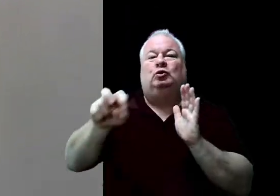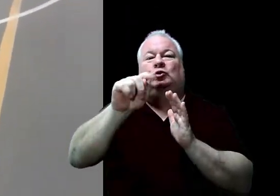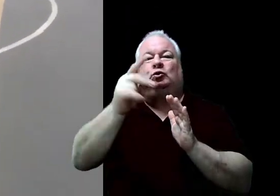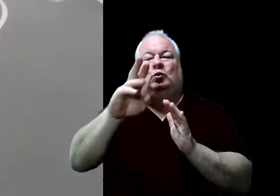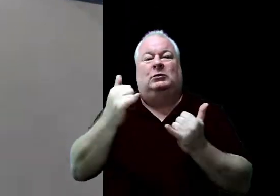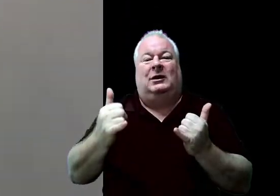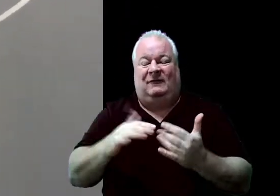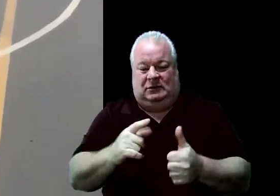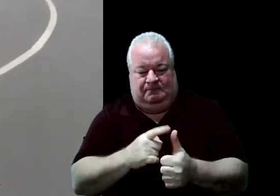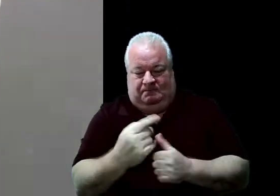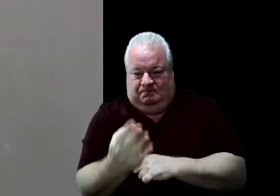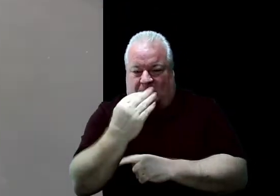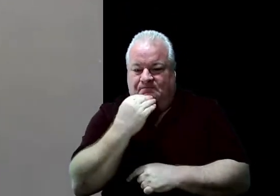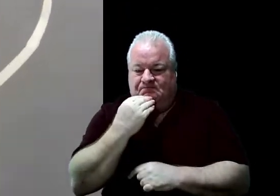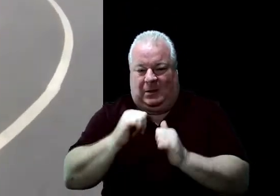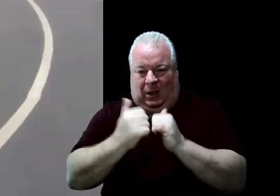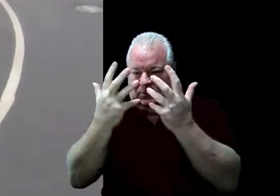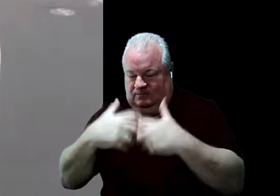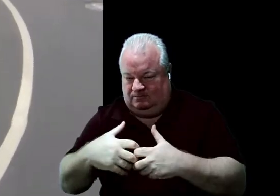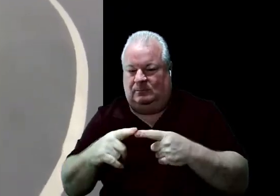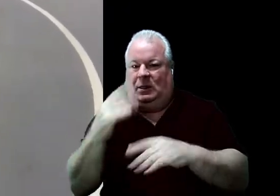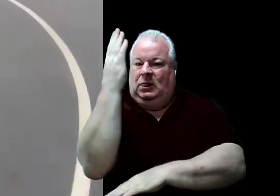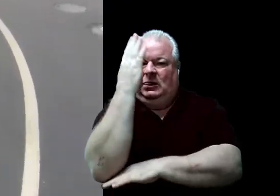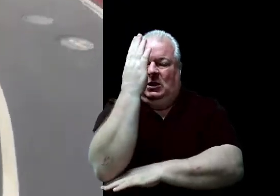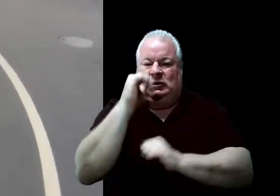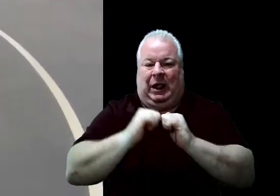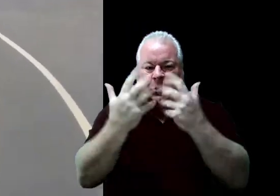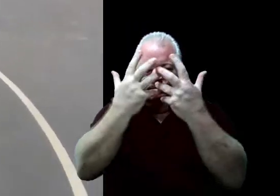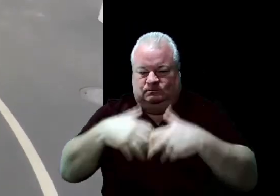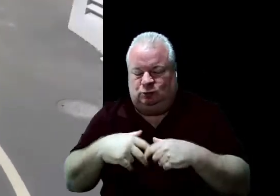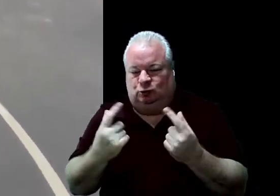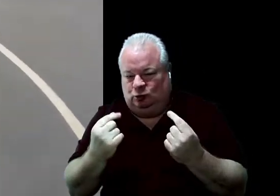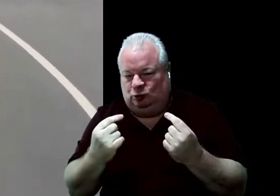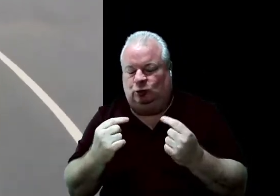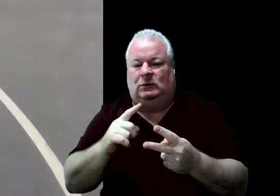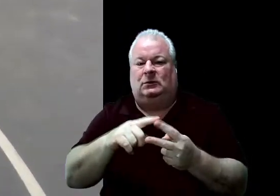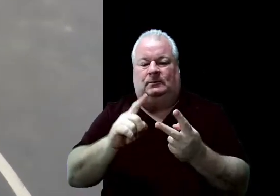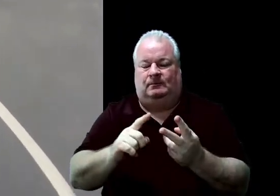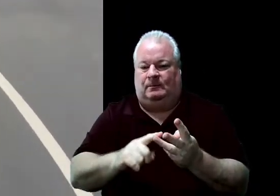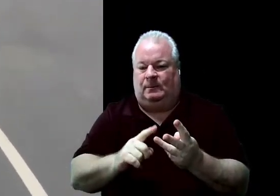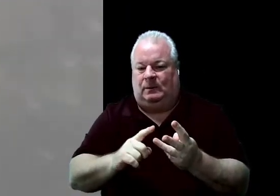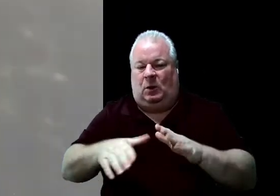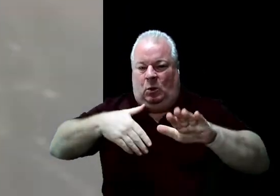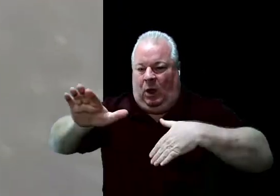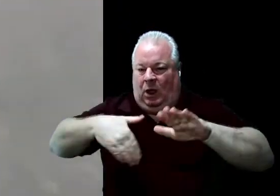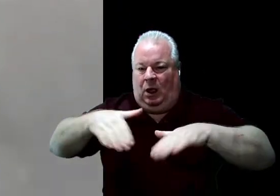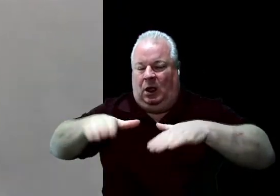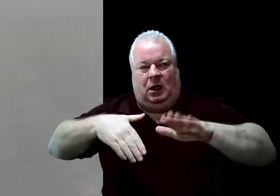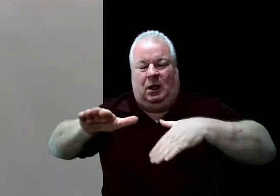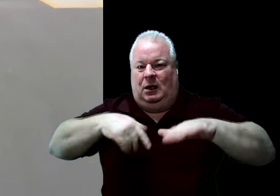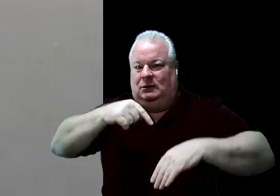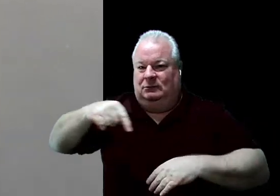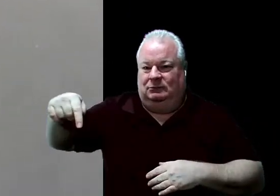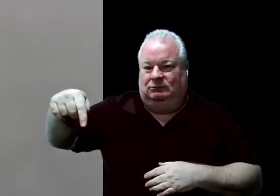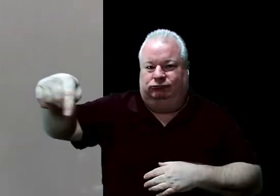breakfast. And we talked about lunch. And we talked about walk and talk.